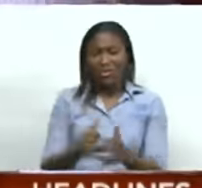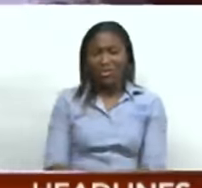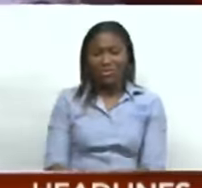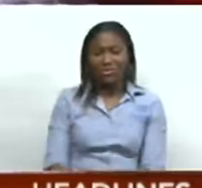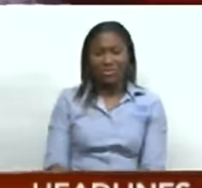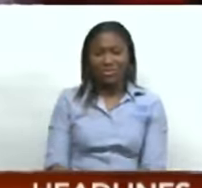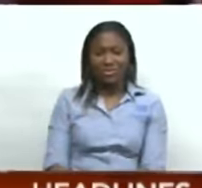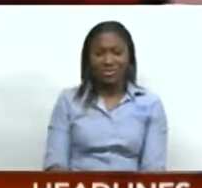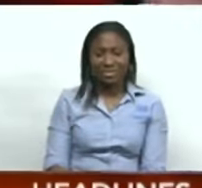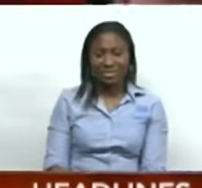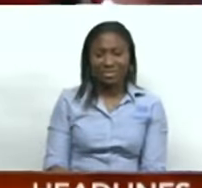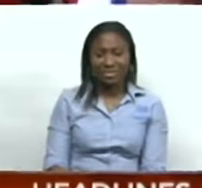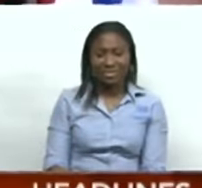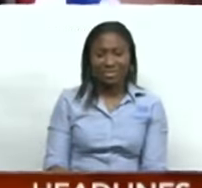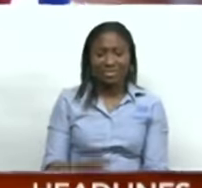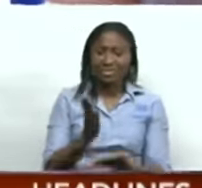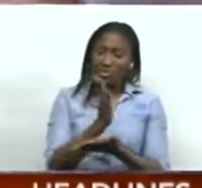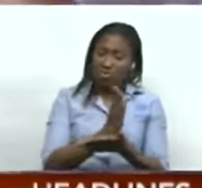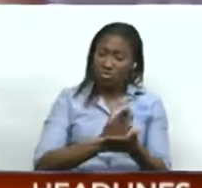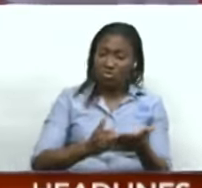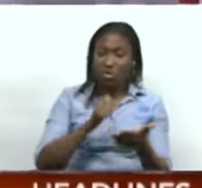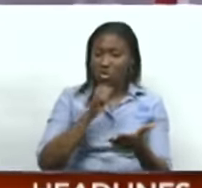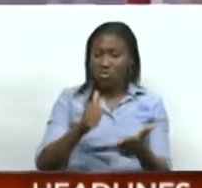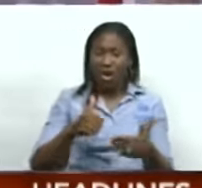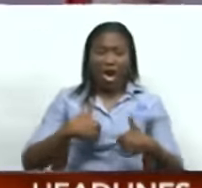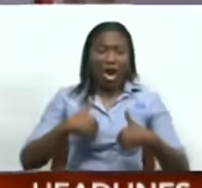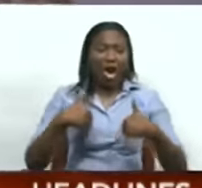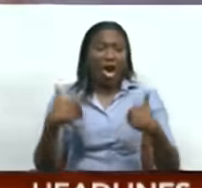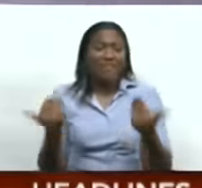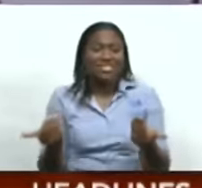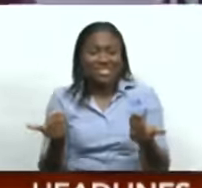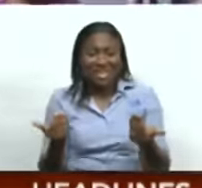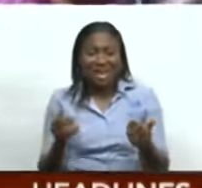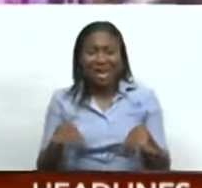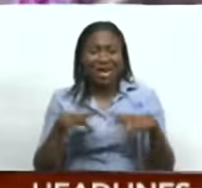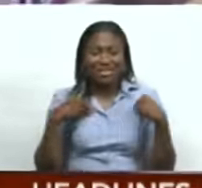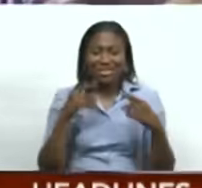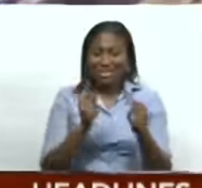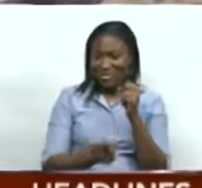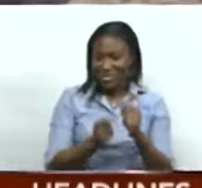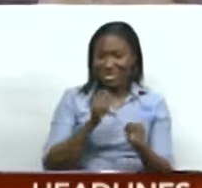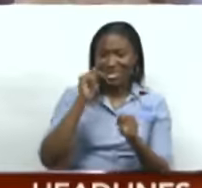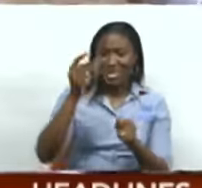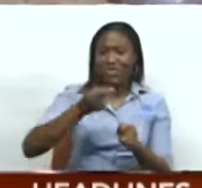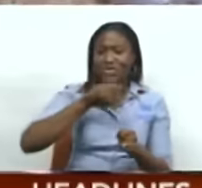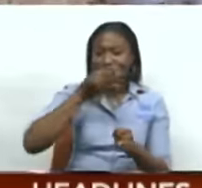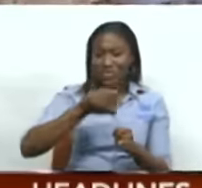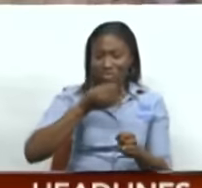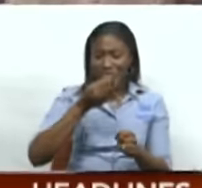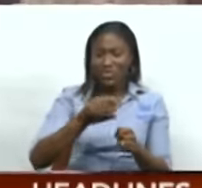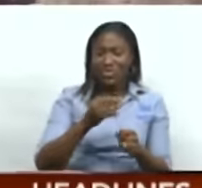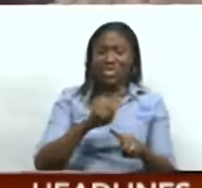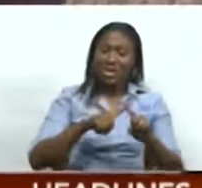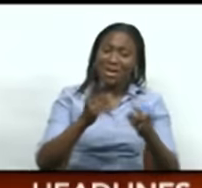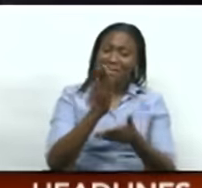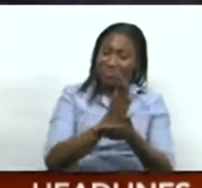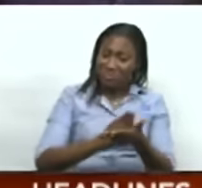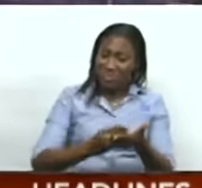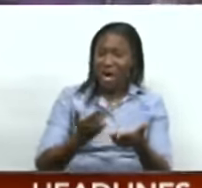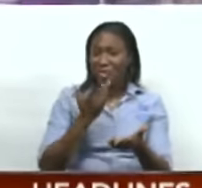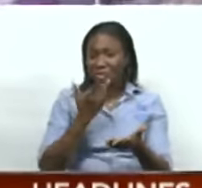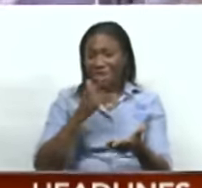And while some of them may not be accustomed to the rich tastes of our local East Indian cuisine, some definitely have their favorites.